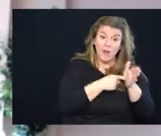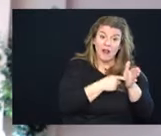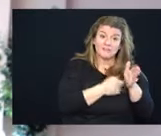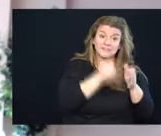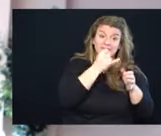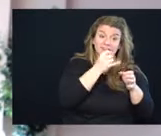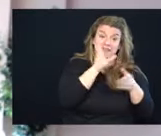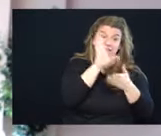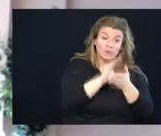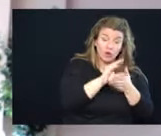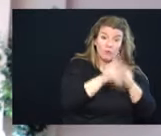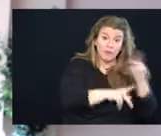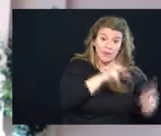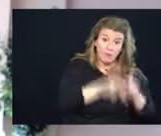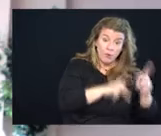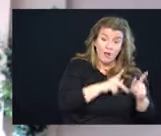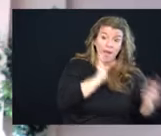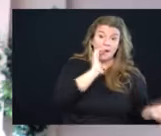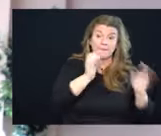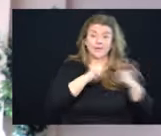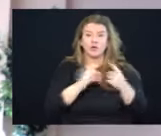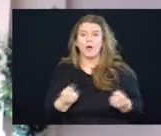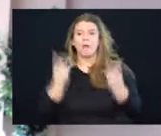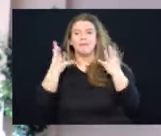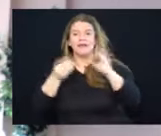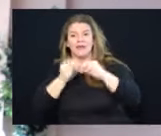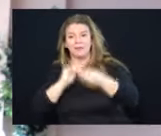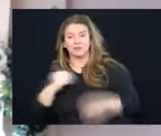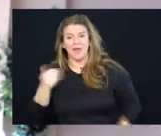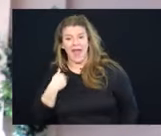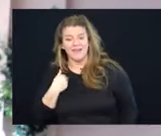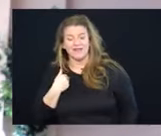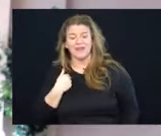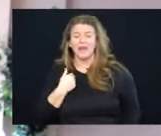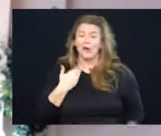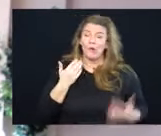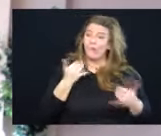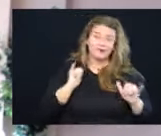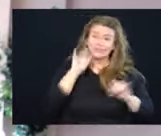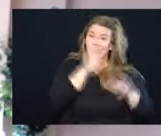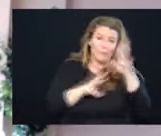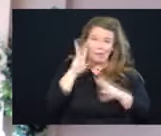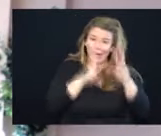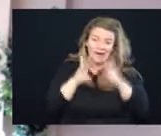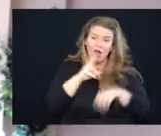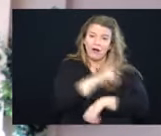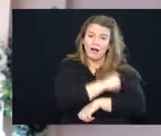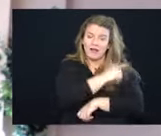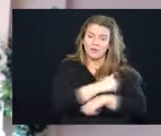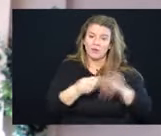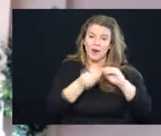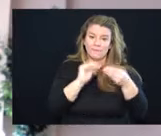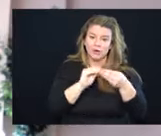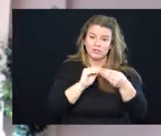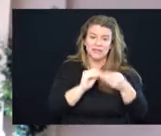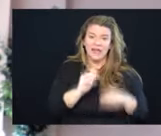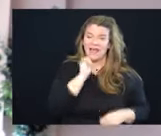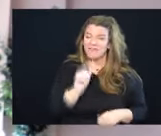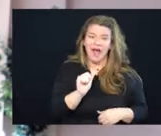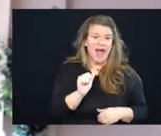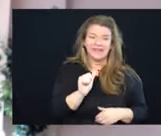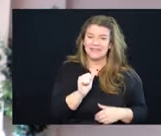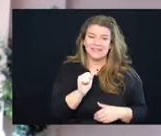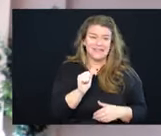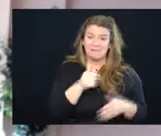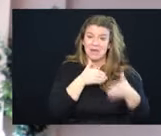than the great number of cases, we are very, very worried that our hospital numbers have not come close to